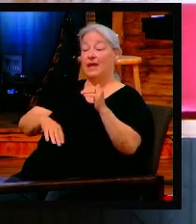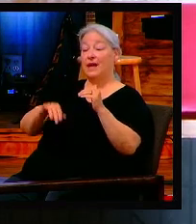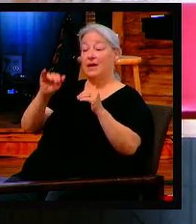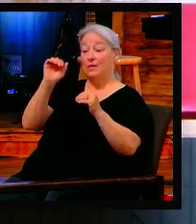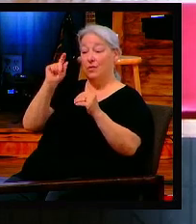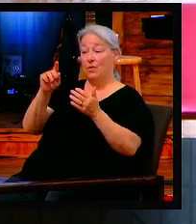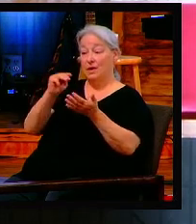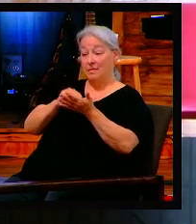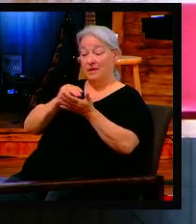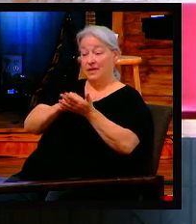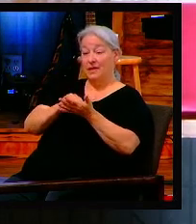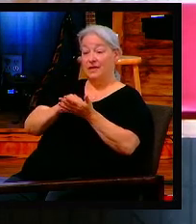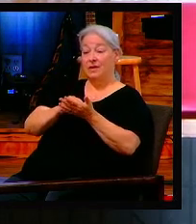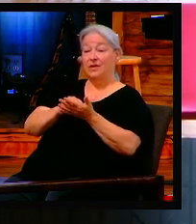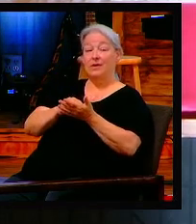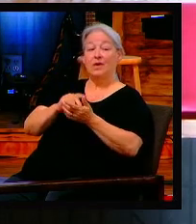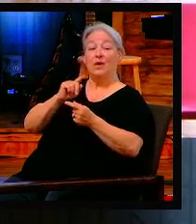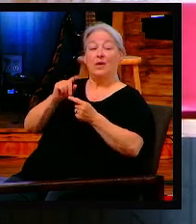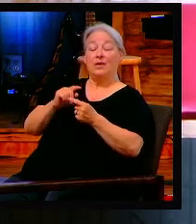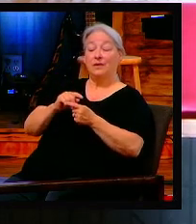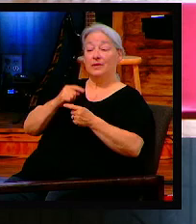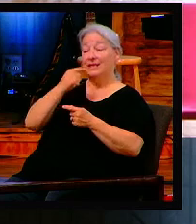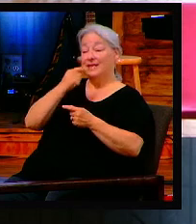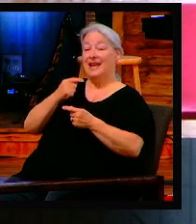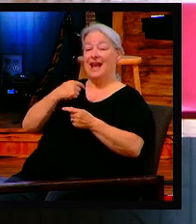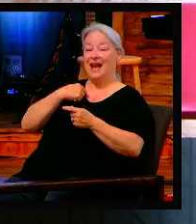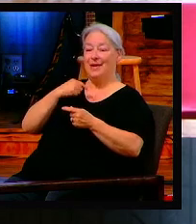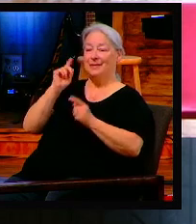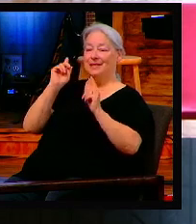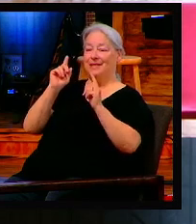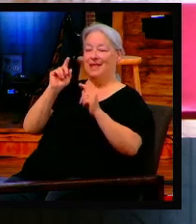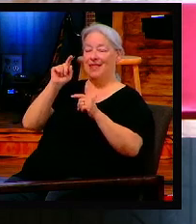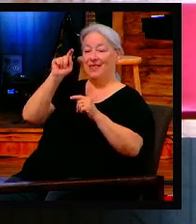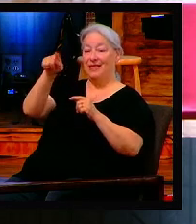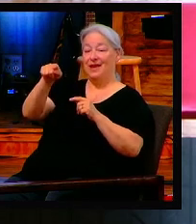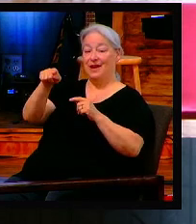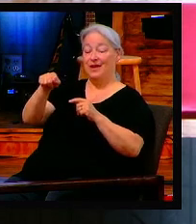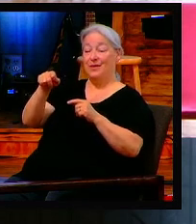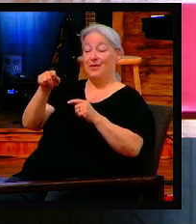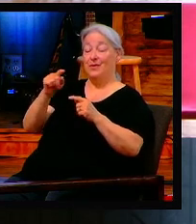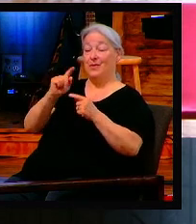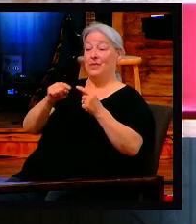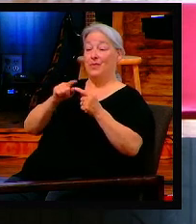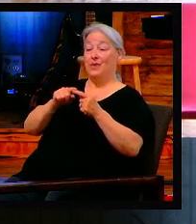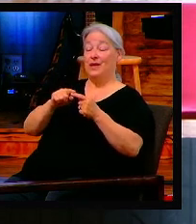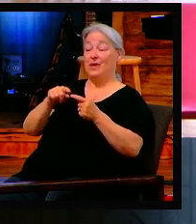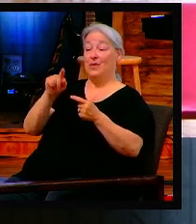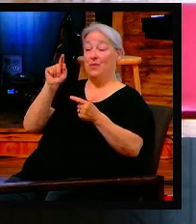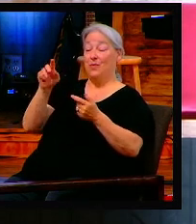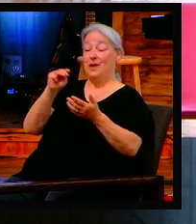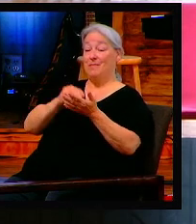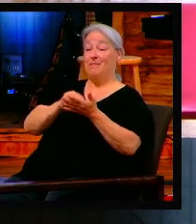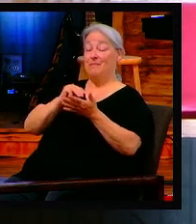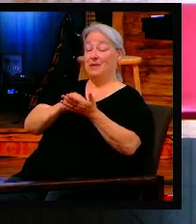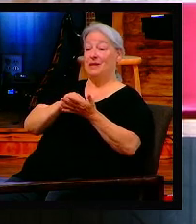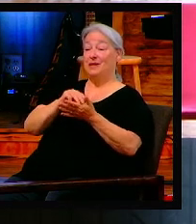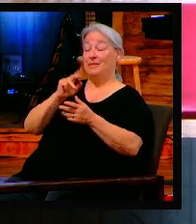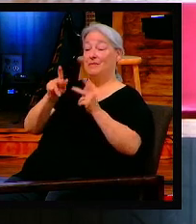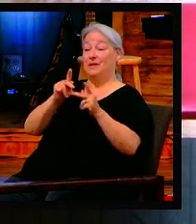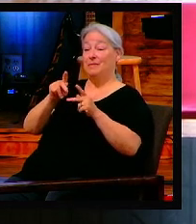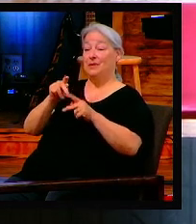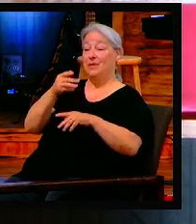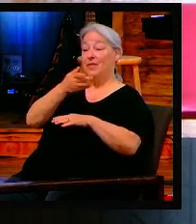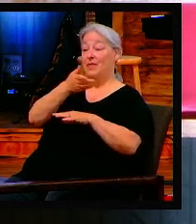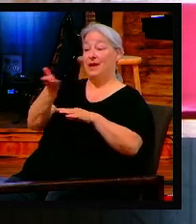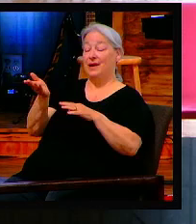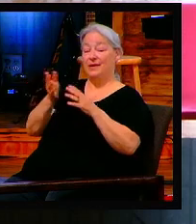You're not going to do it anymore. Hallelujah. Or at the world, sometimes people are called to the world level. And